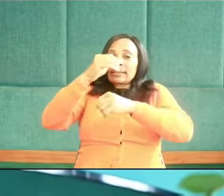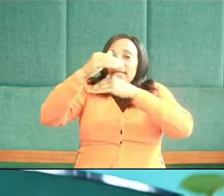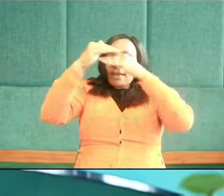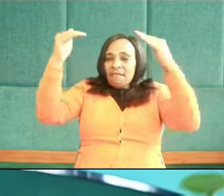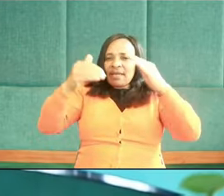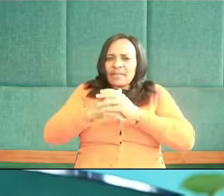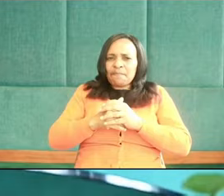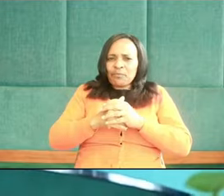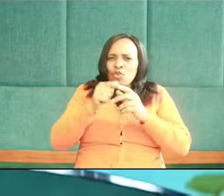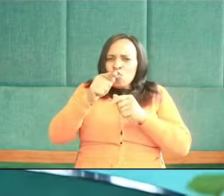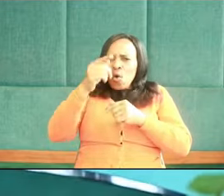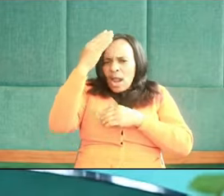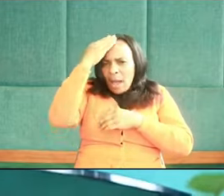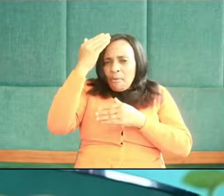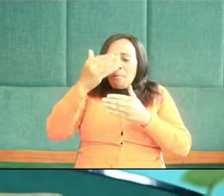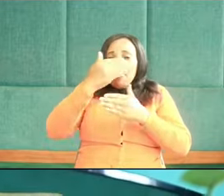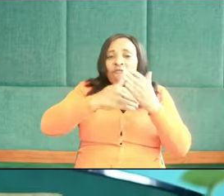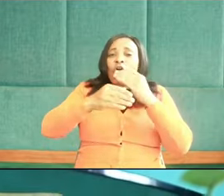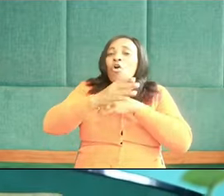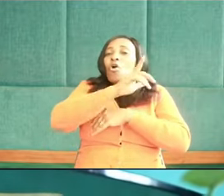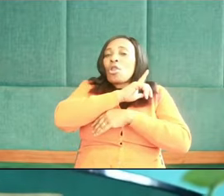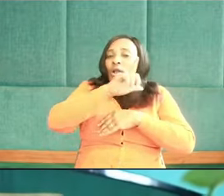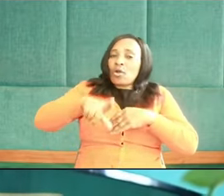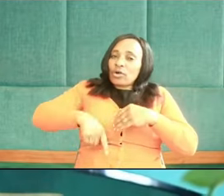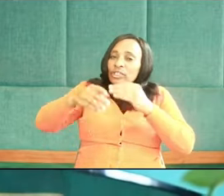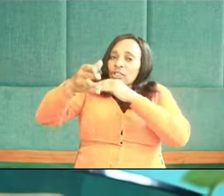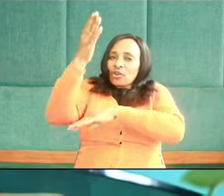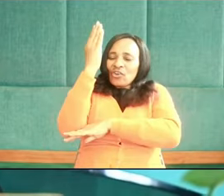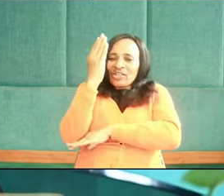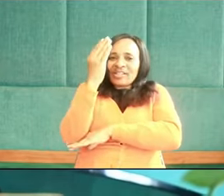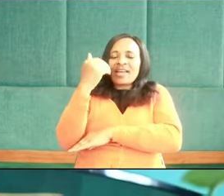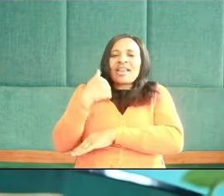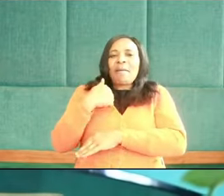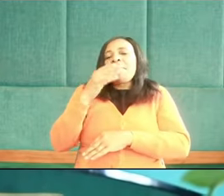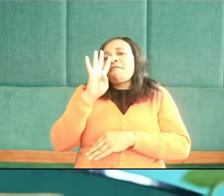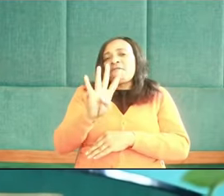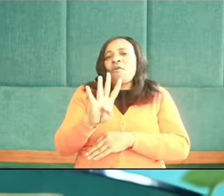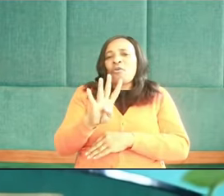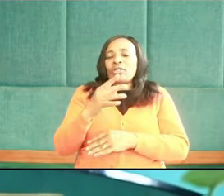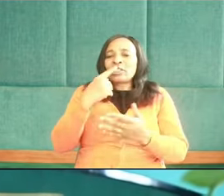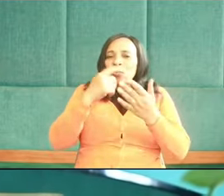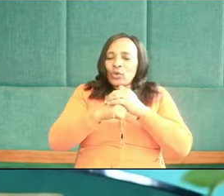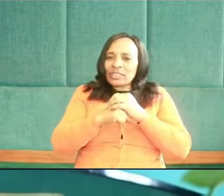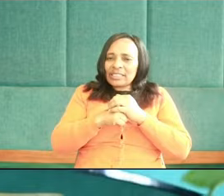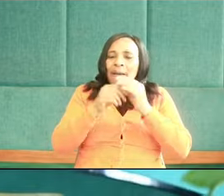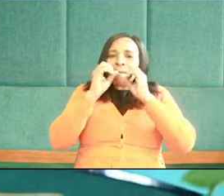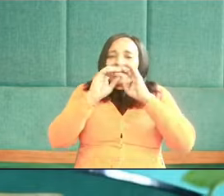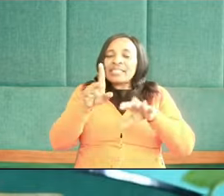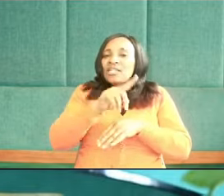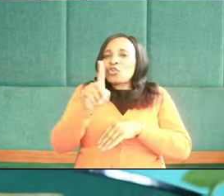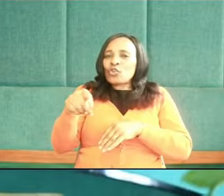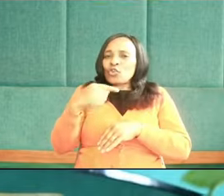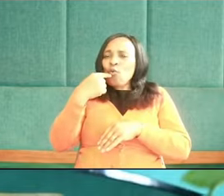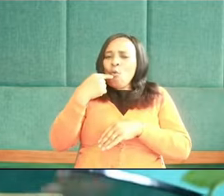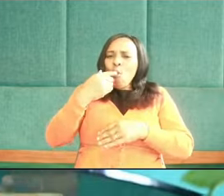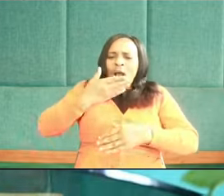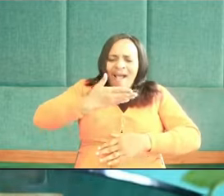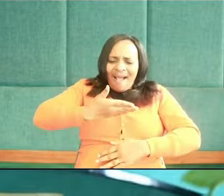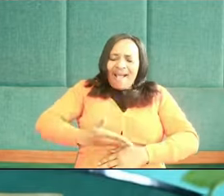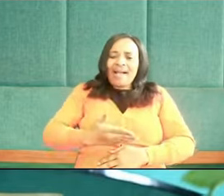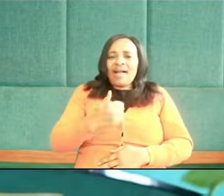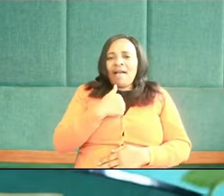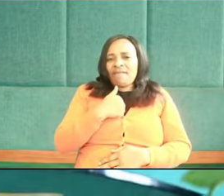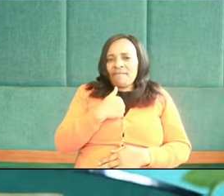humility before God. We go to the fourth beatitude. What does it say? Blessed are those who hunger